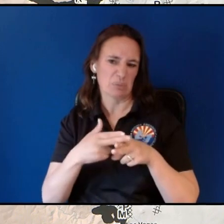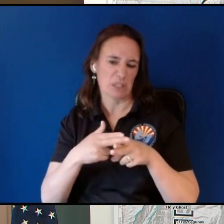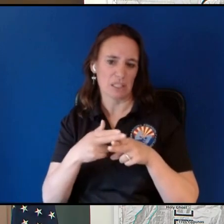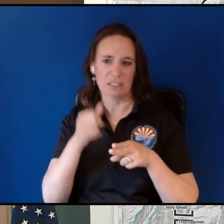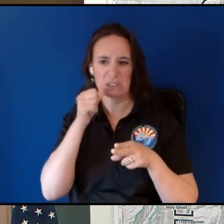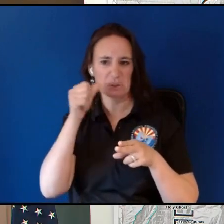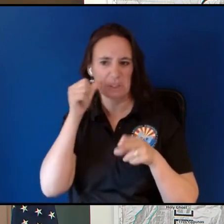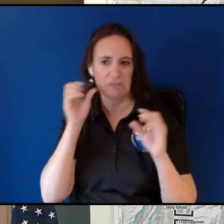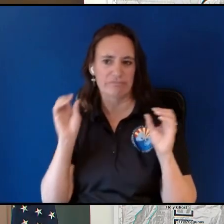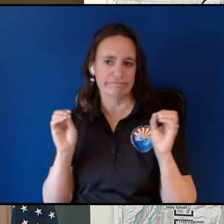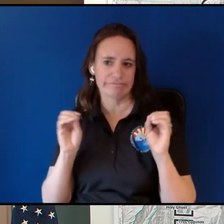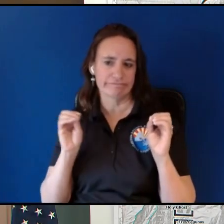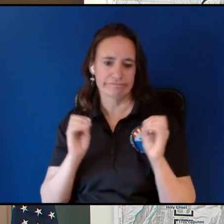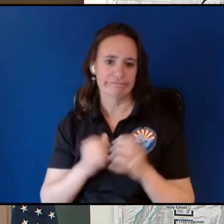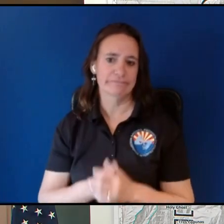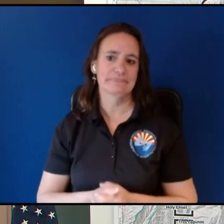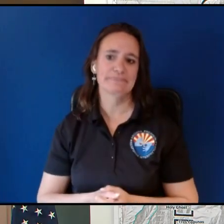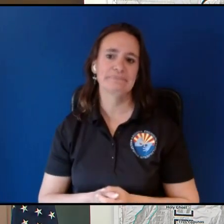unfortunately